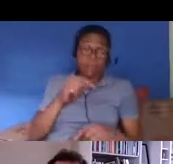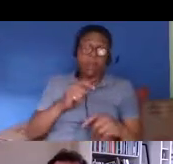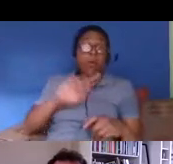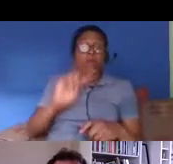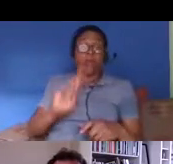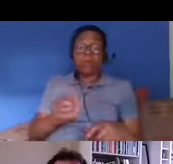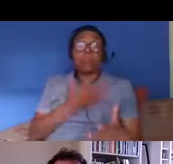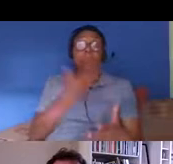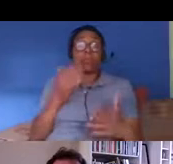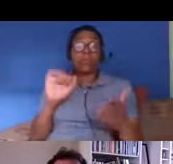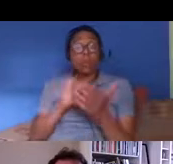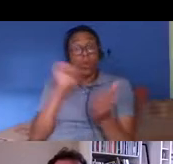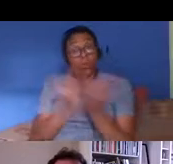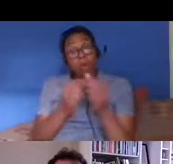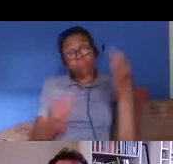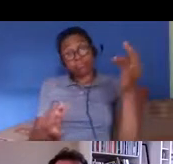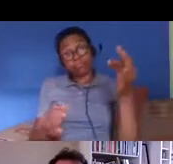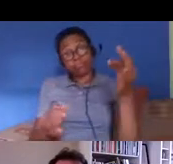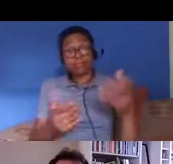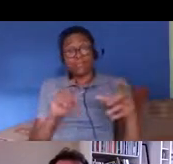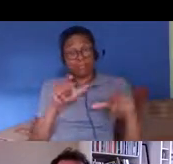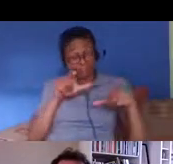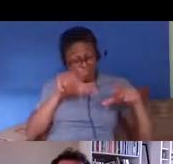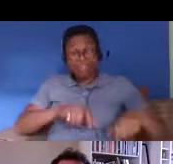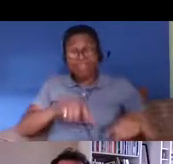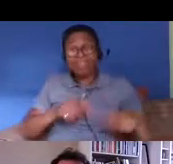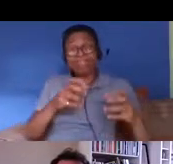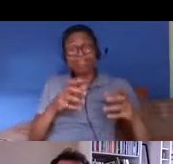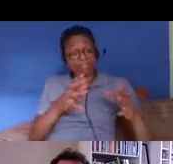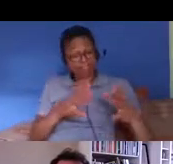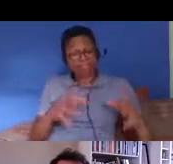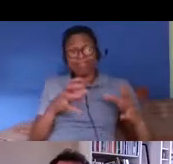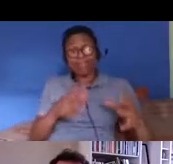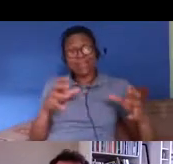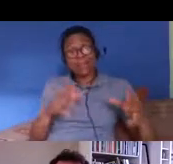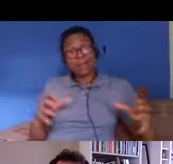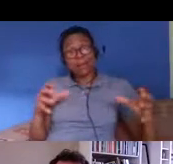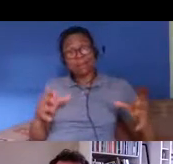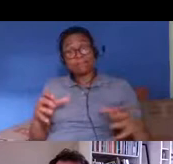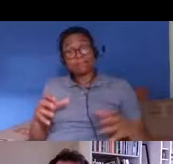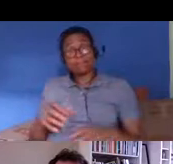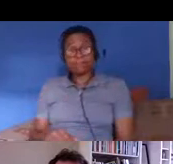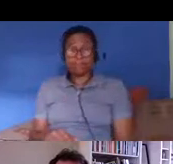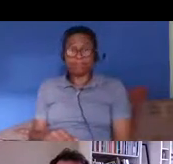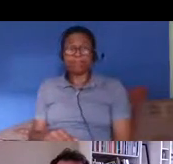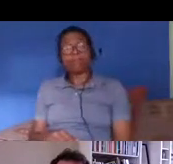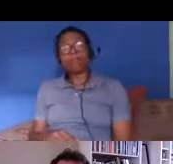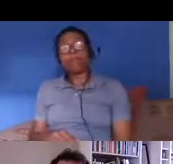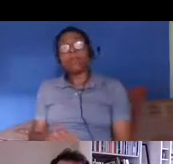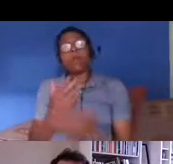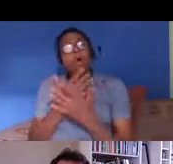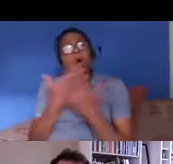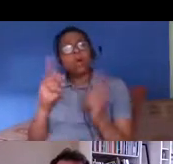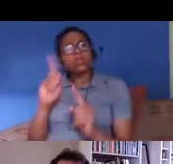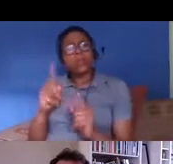basically um there's been a lot of um material that has criticized the home office for lack of interest